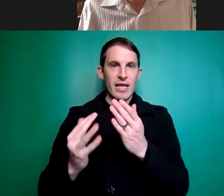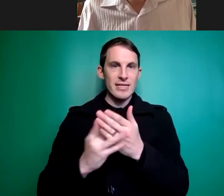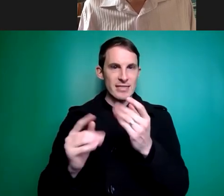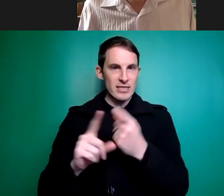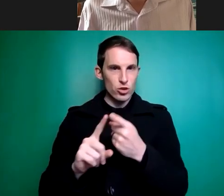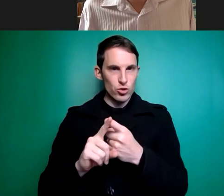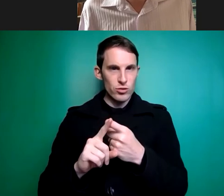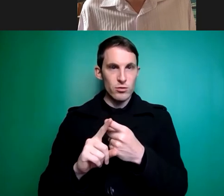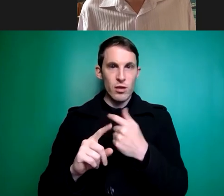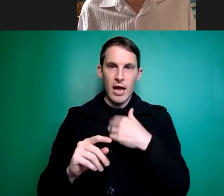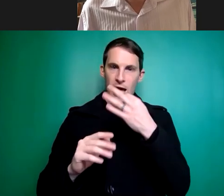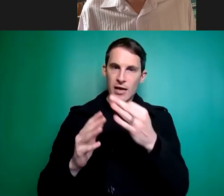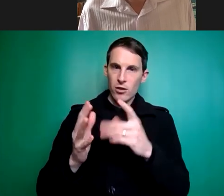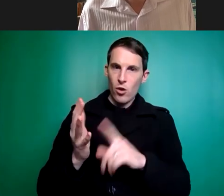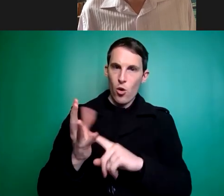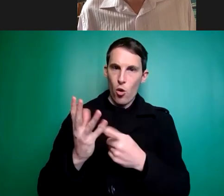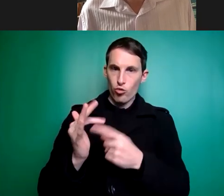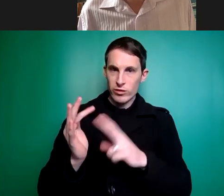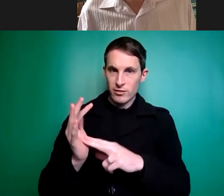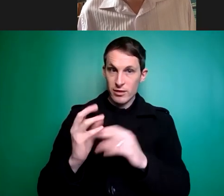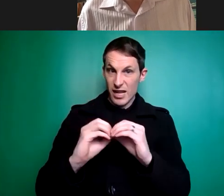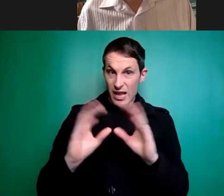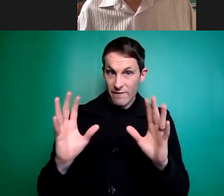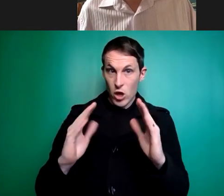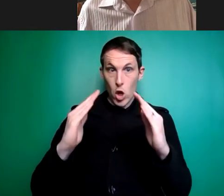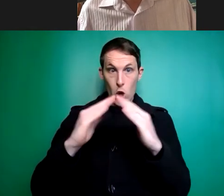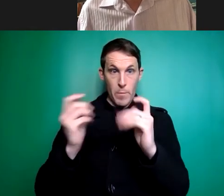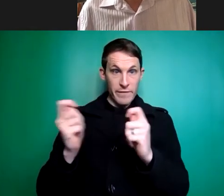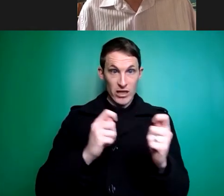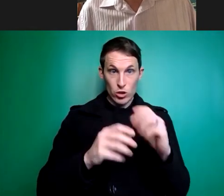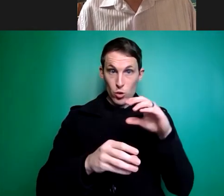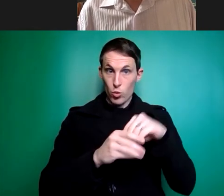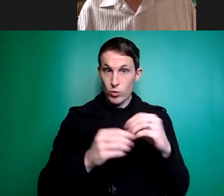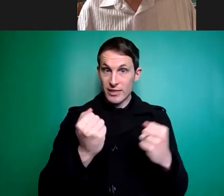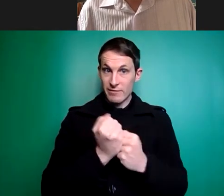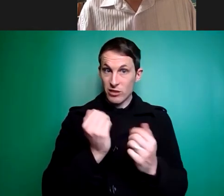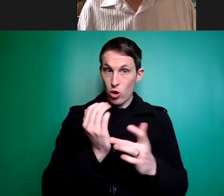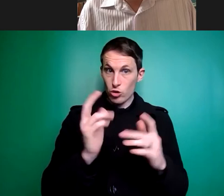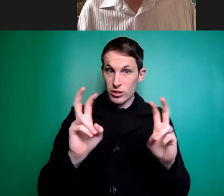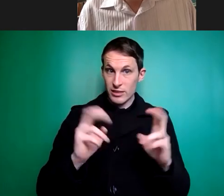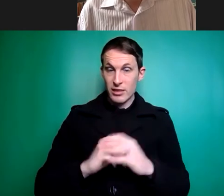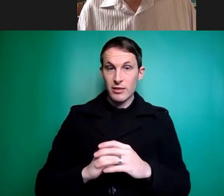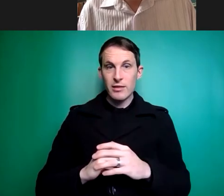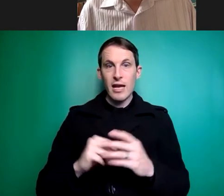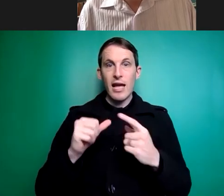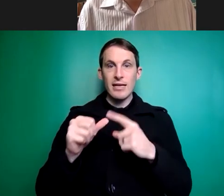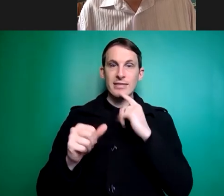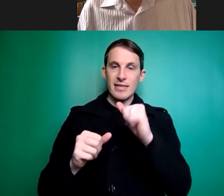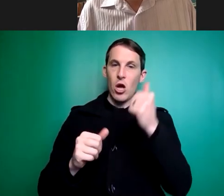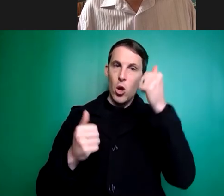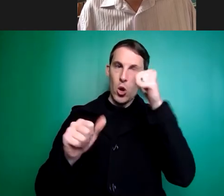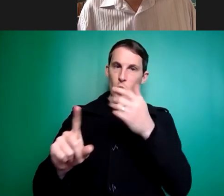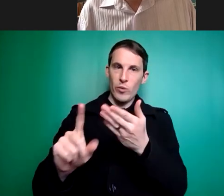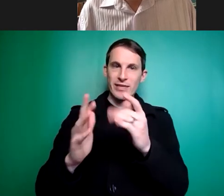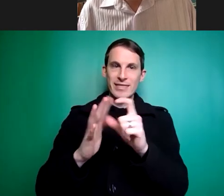lauren if if home modifications are included yeah and thanks for the question david david and i go way back i know david is